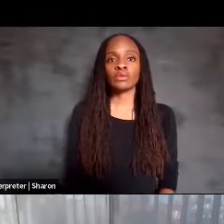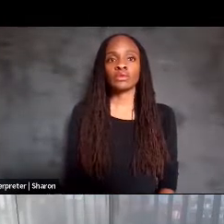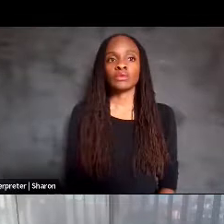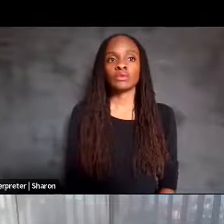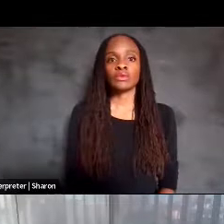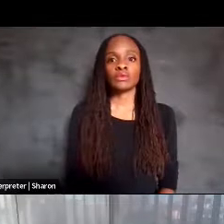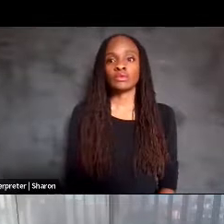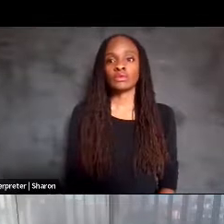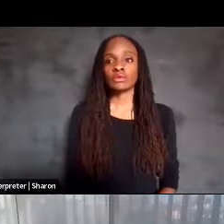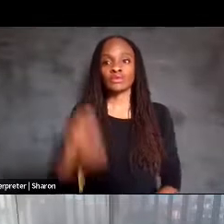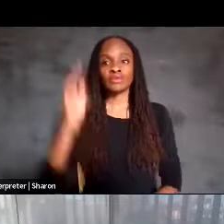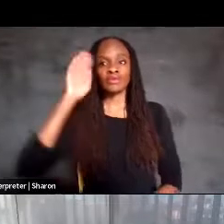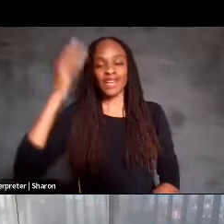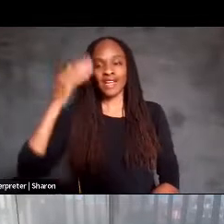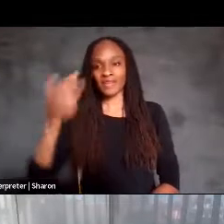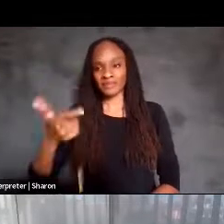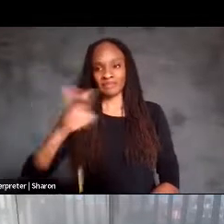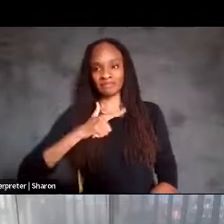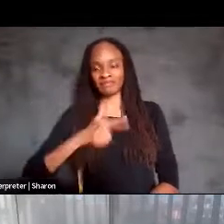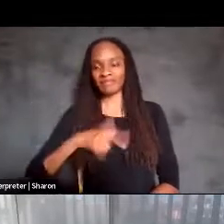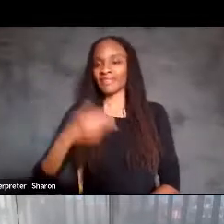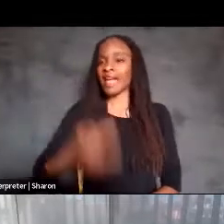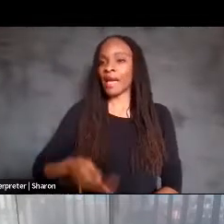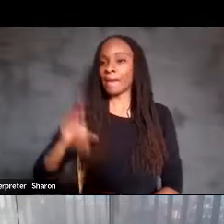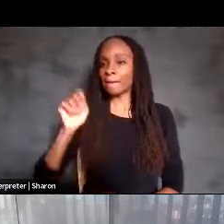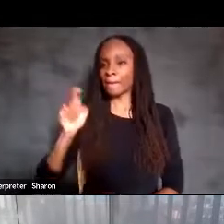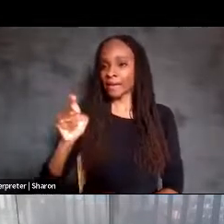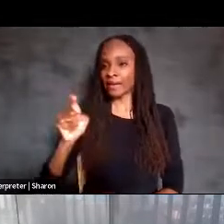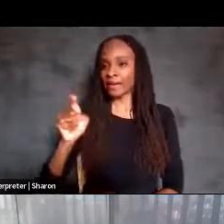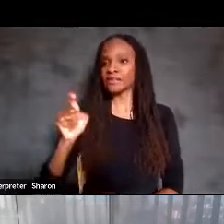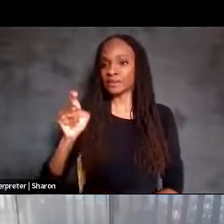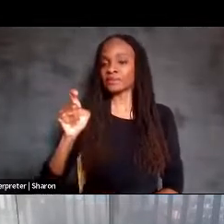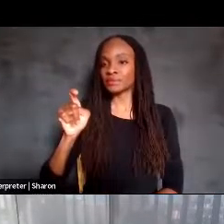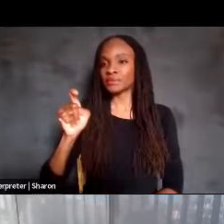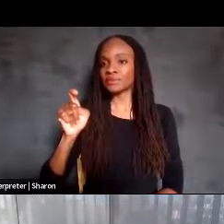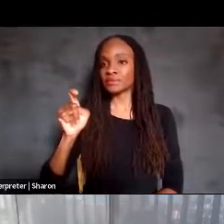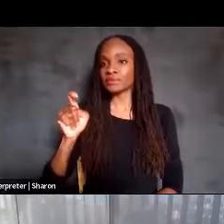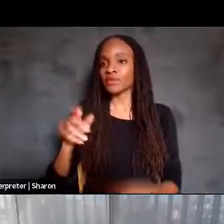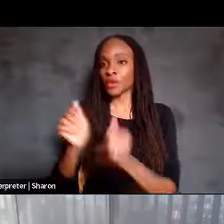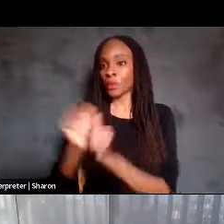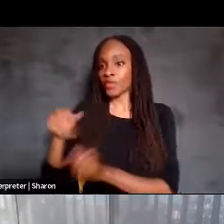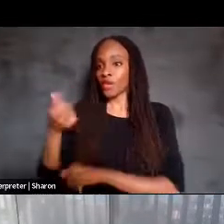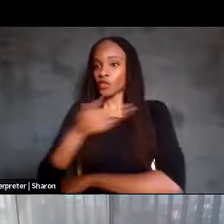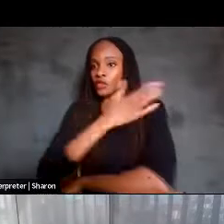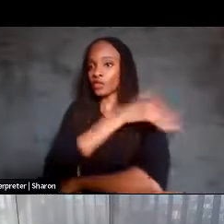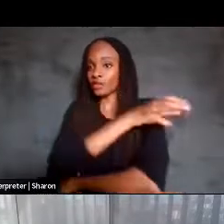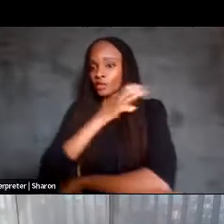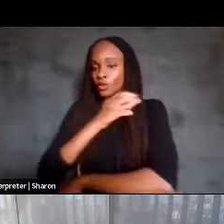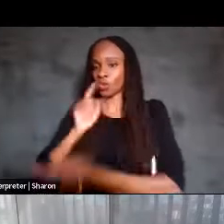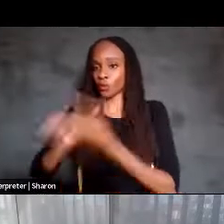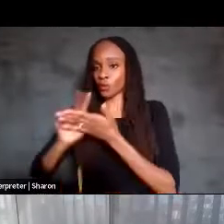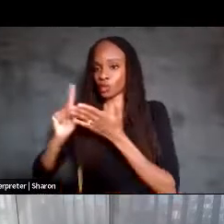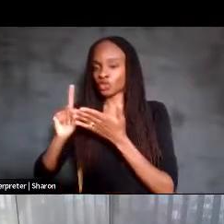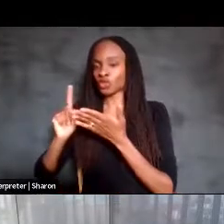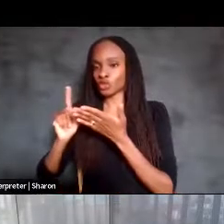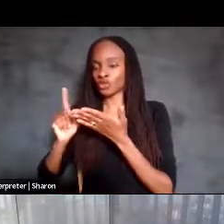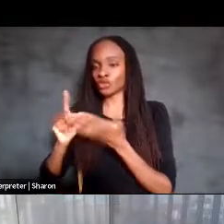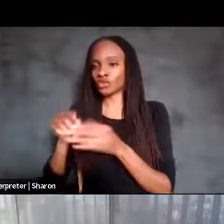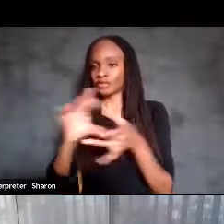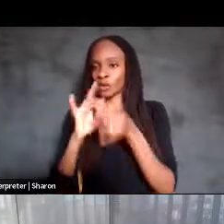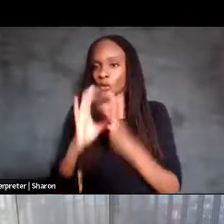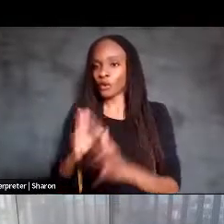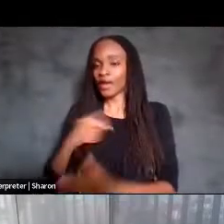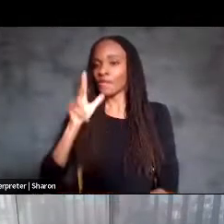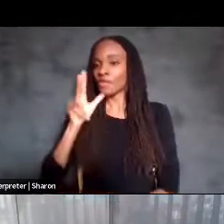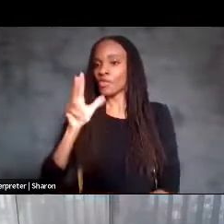Hi, I'm next. I'm Max. I, as mentioned, was the other clinical research coordinator. I am a 30